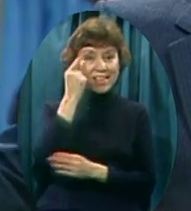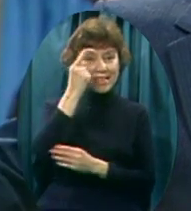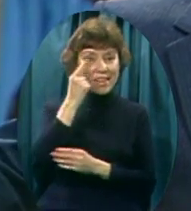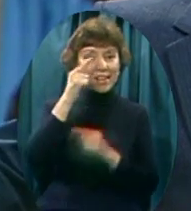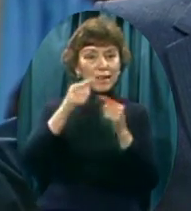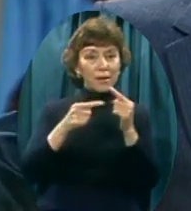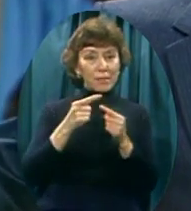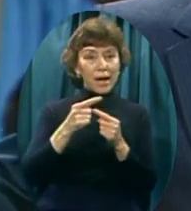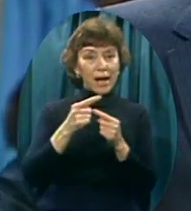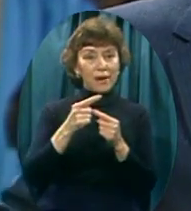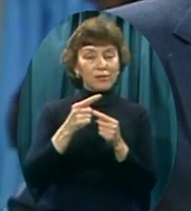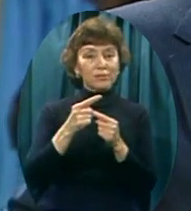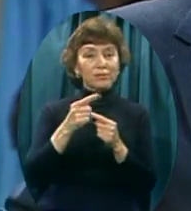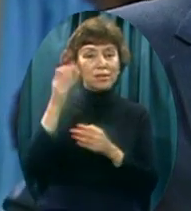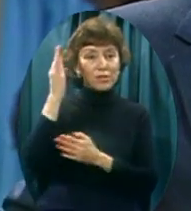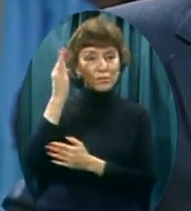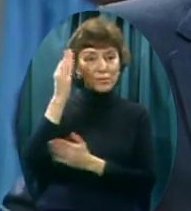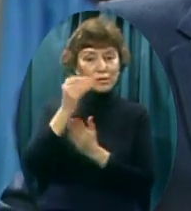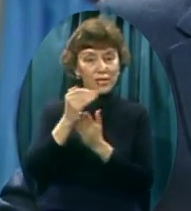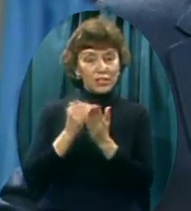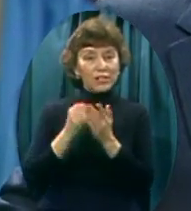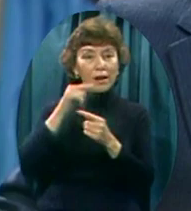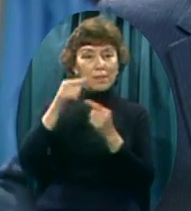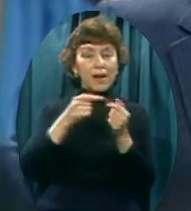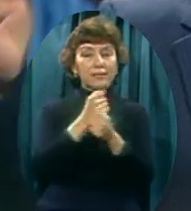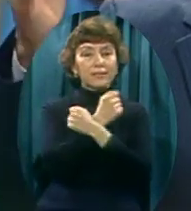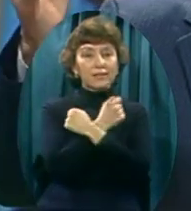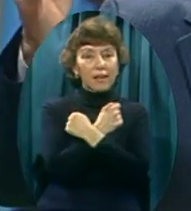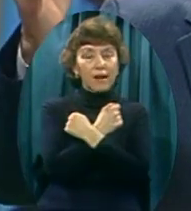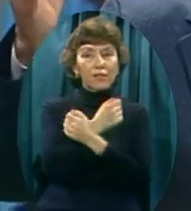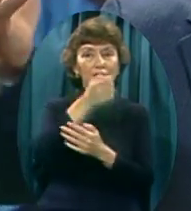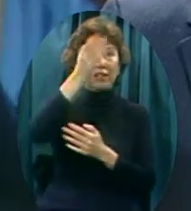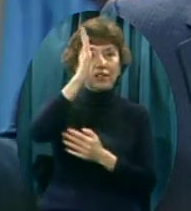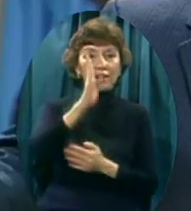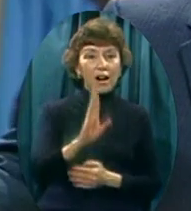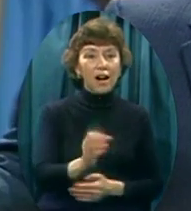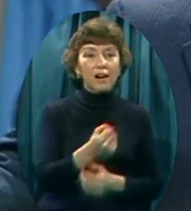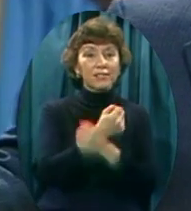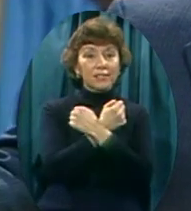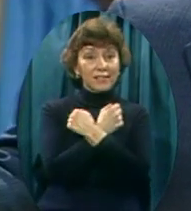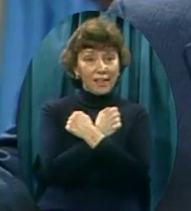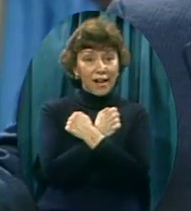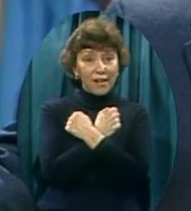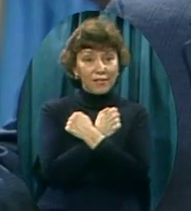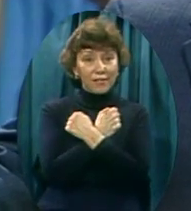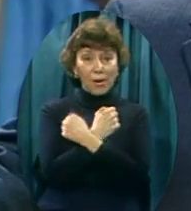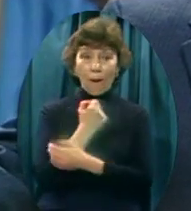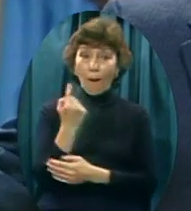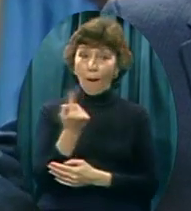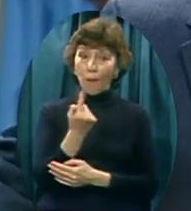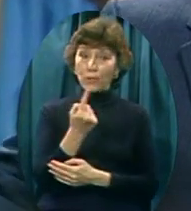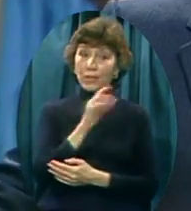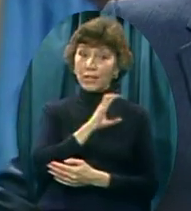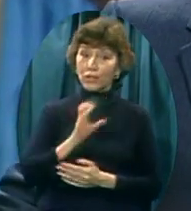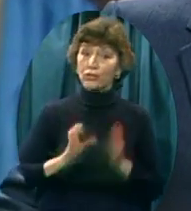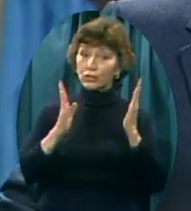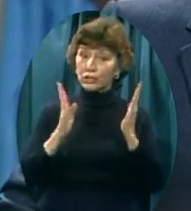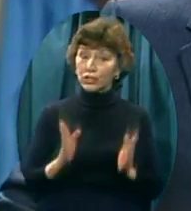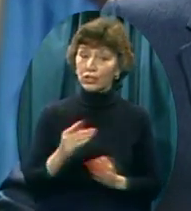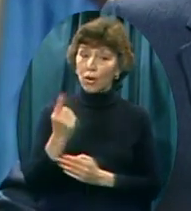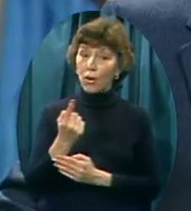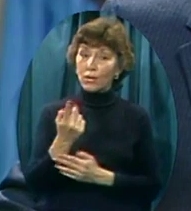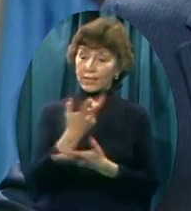Meet a pastor here Go to a private prayer room Be counseled with Those of you Who trusted the Lord As your Savior Come already We'd like to help you